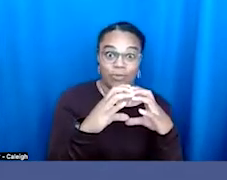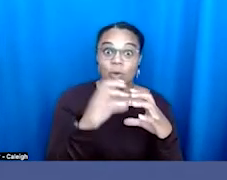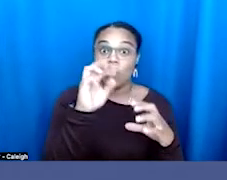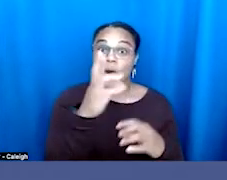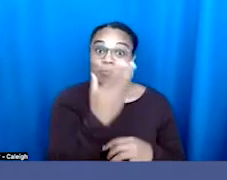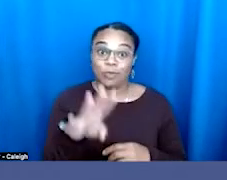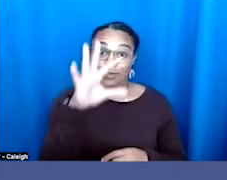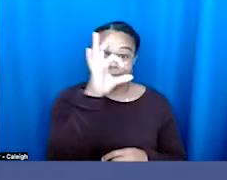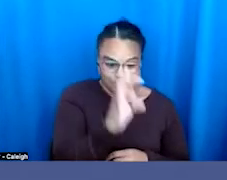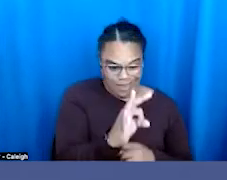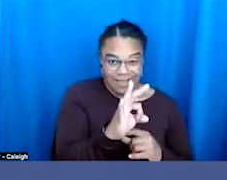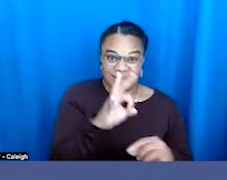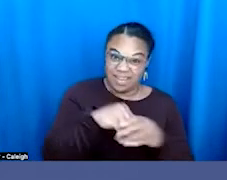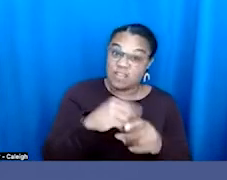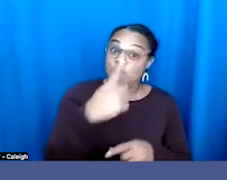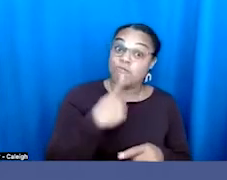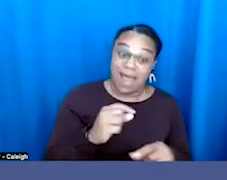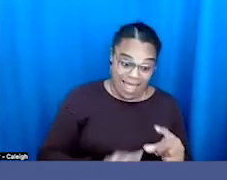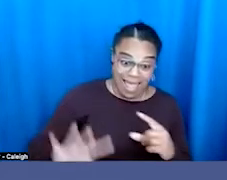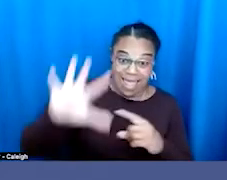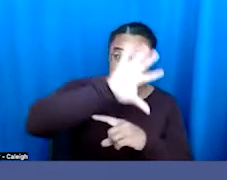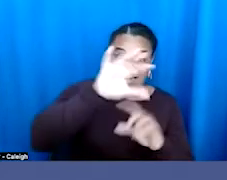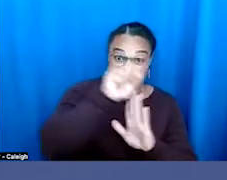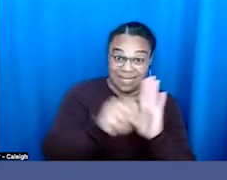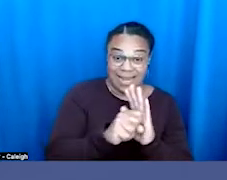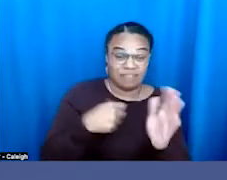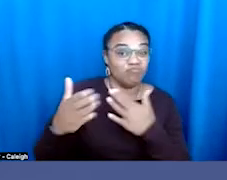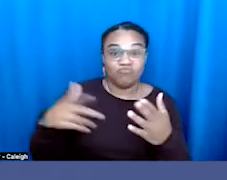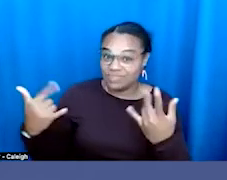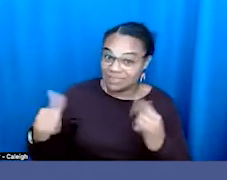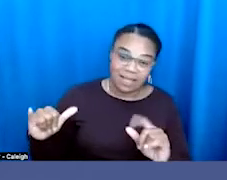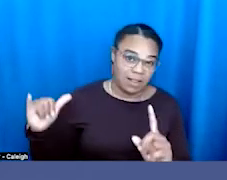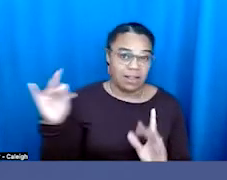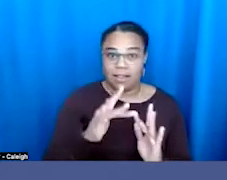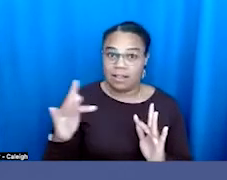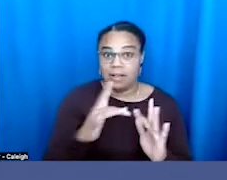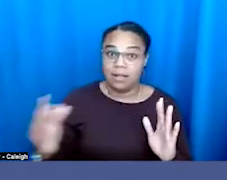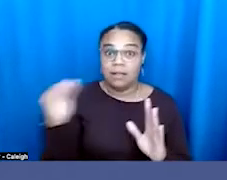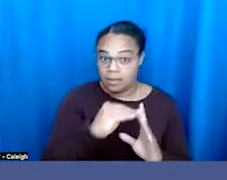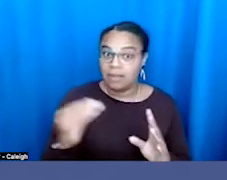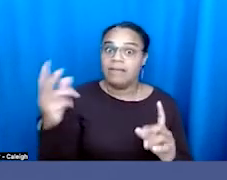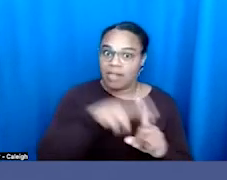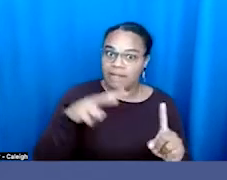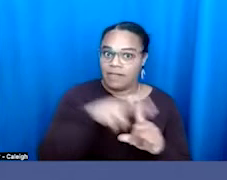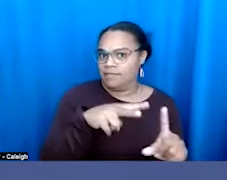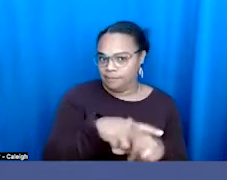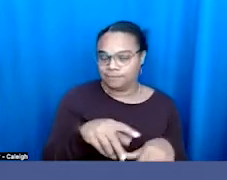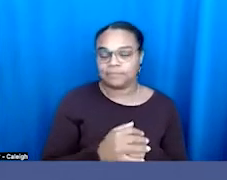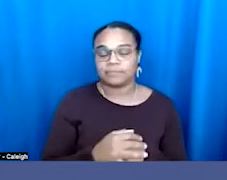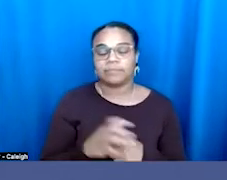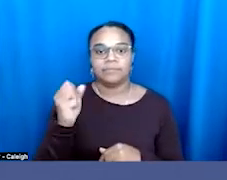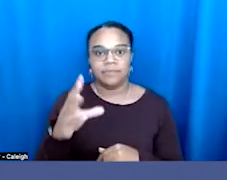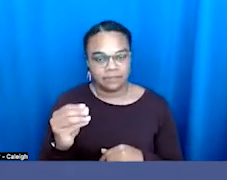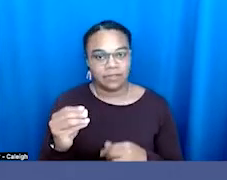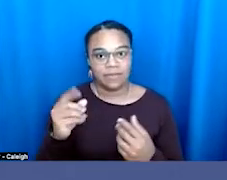So no place is immune. And whenever these kinds of bills get an open forum and get that air of